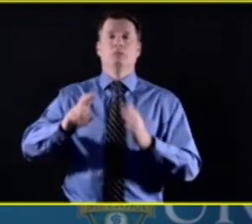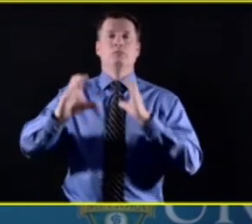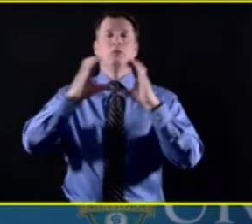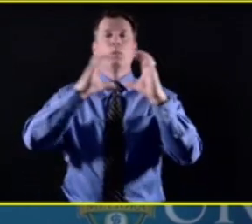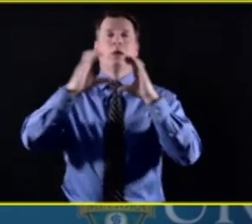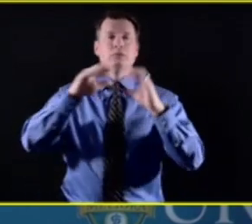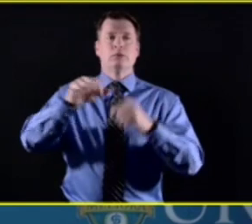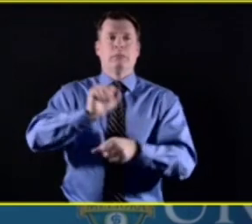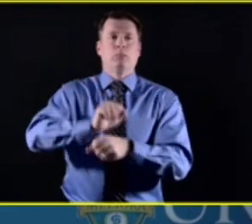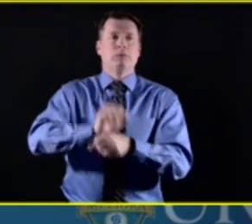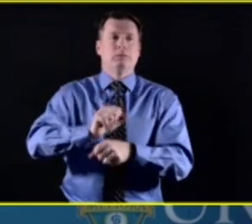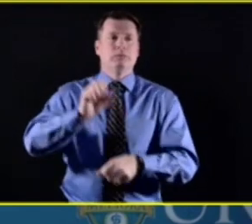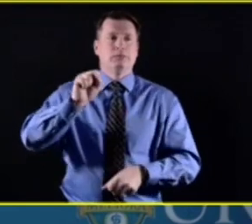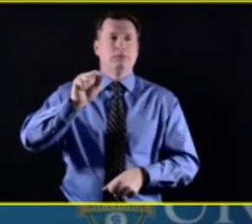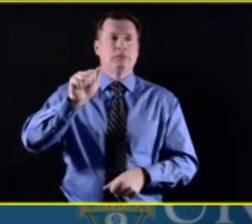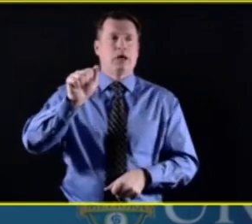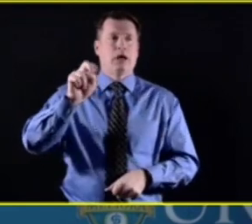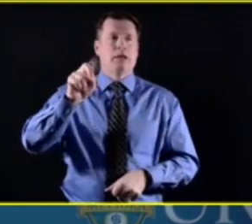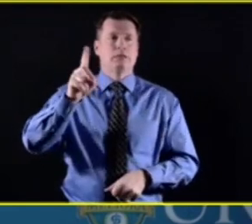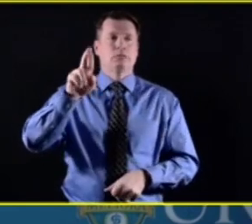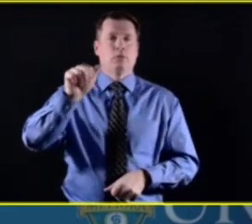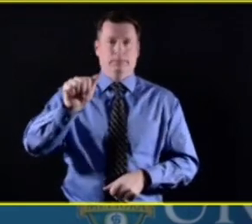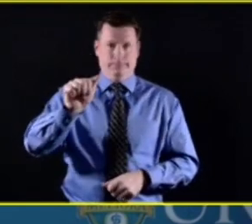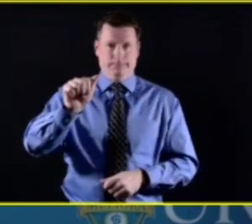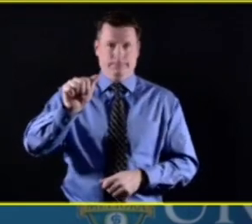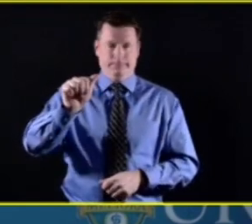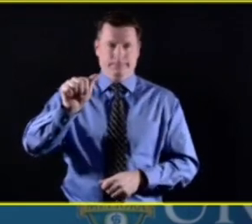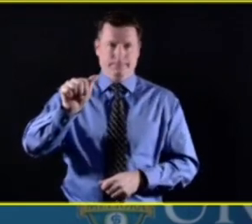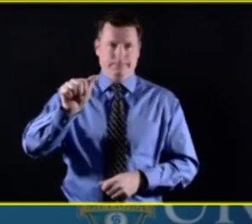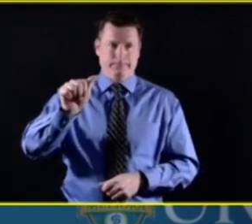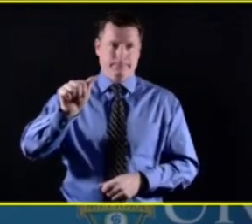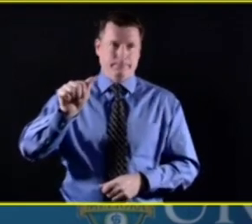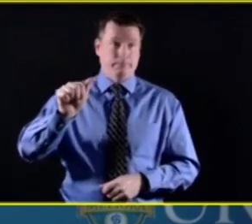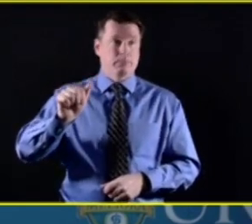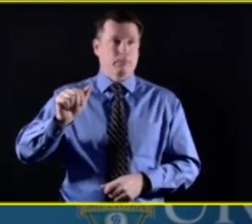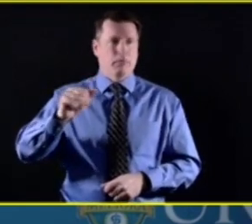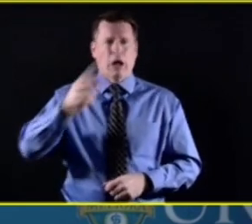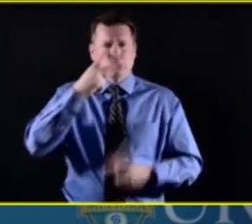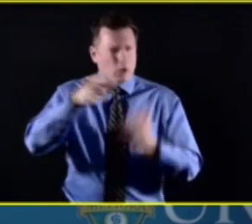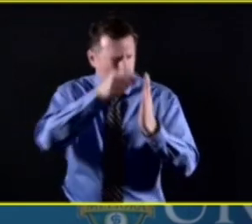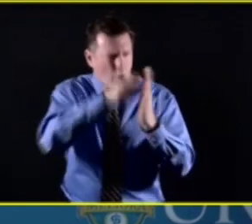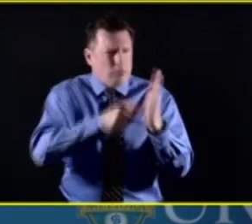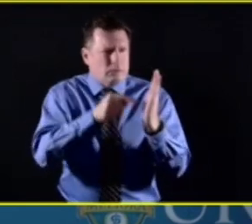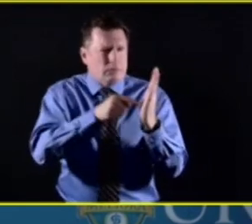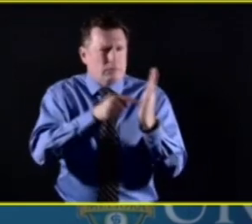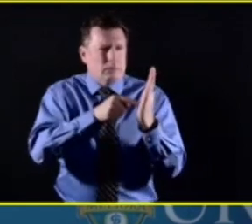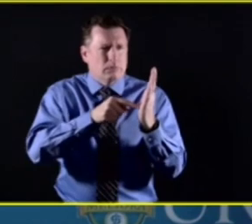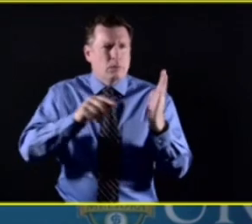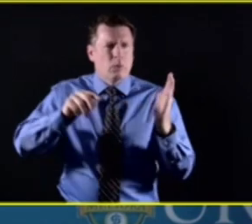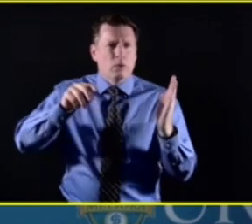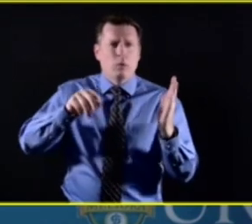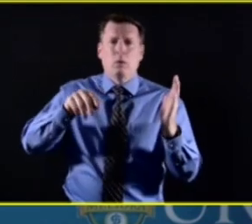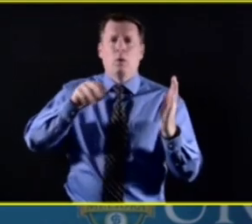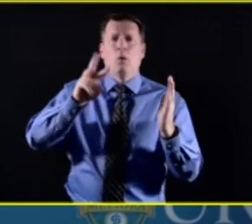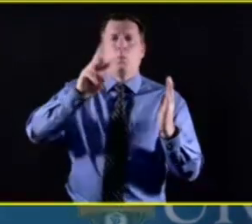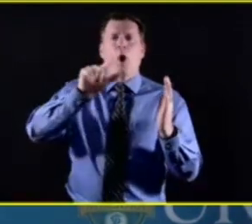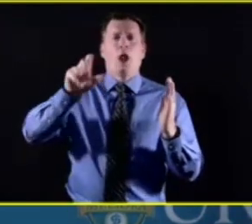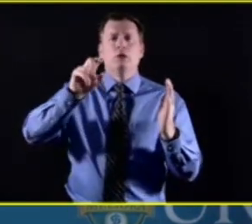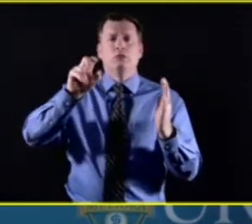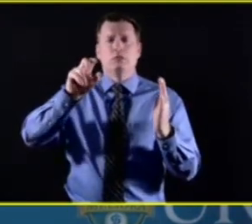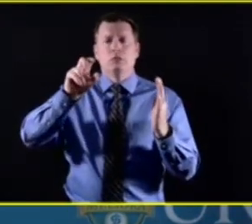saw, um, a piece in the Wall Street Journal that quoted, um, somebody from, from the university, but I've also seen it